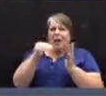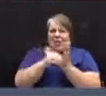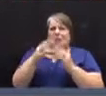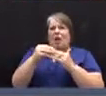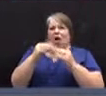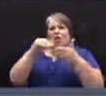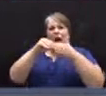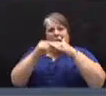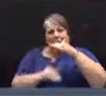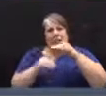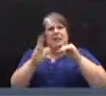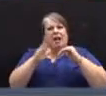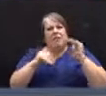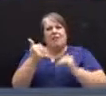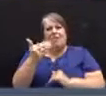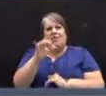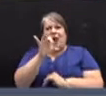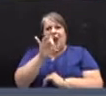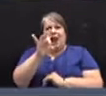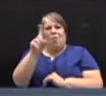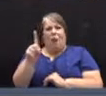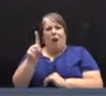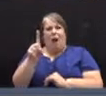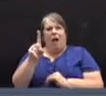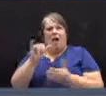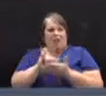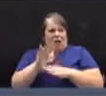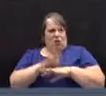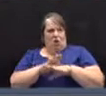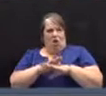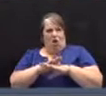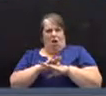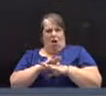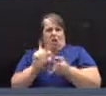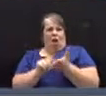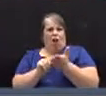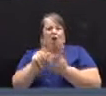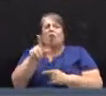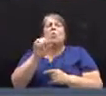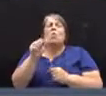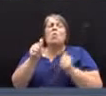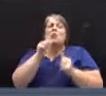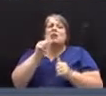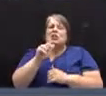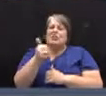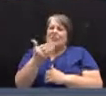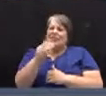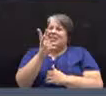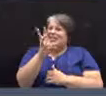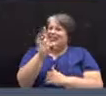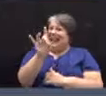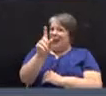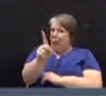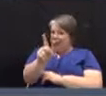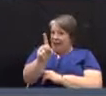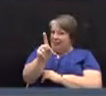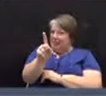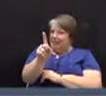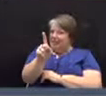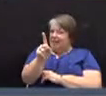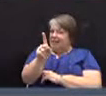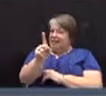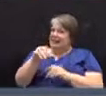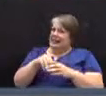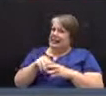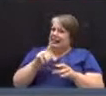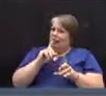the $15,881 that's on this sheet, which would be $15,681,000 in